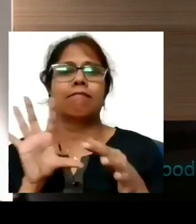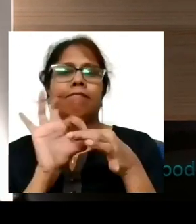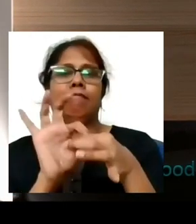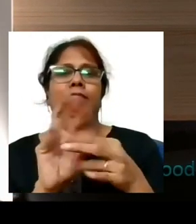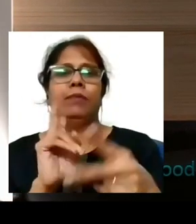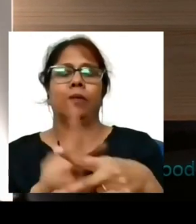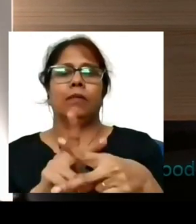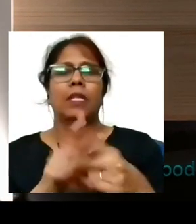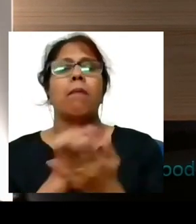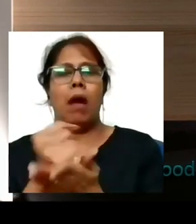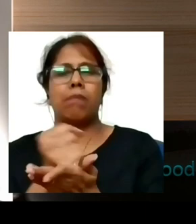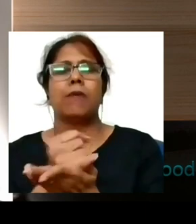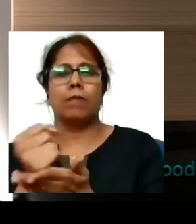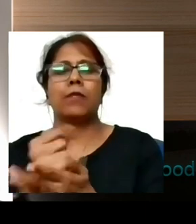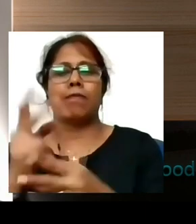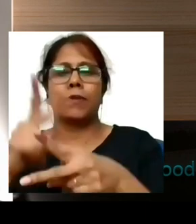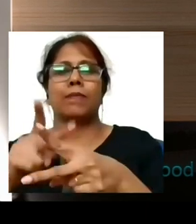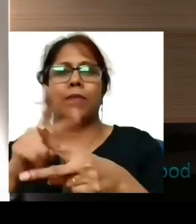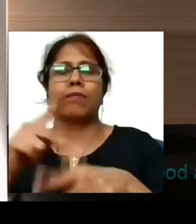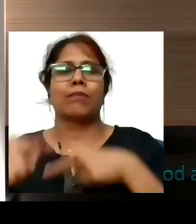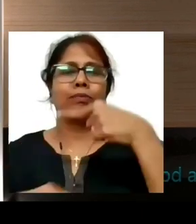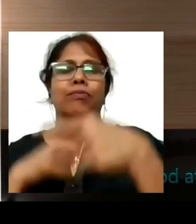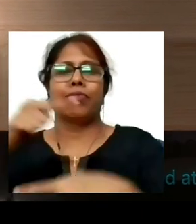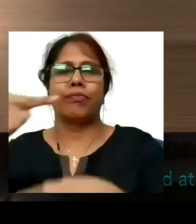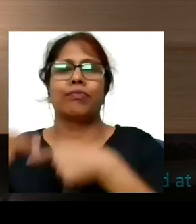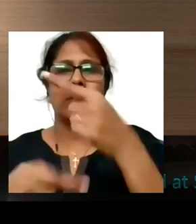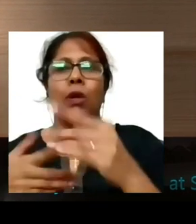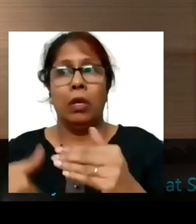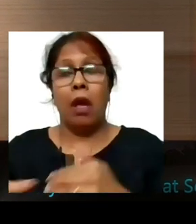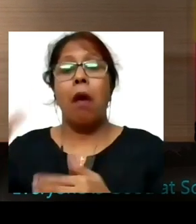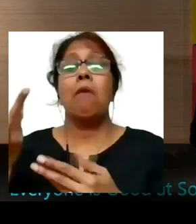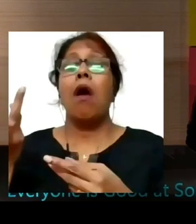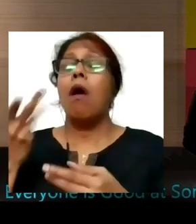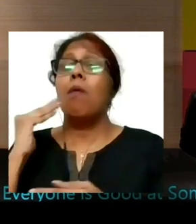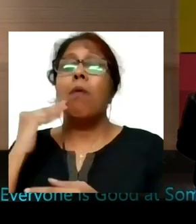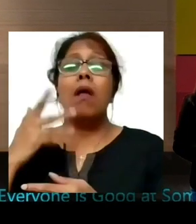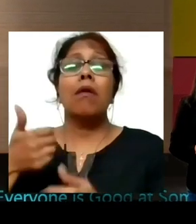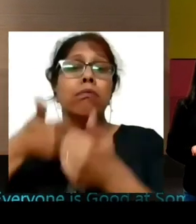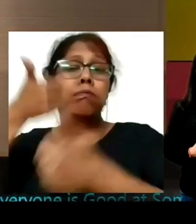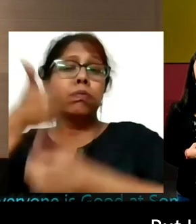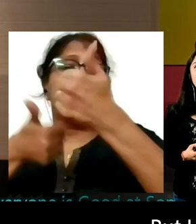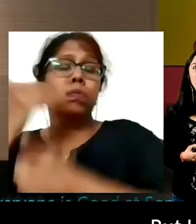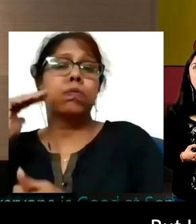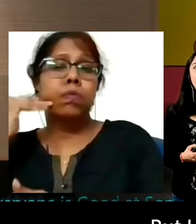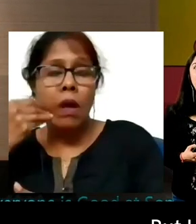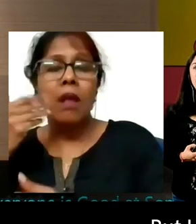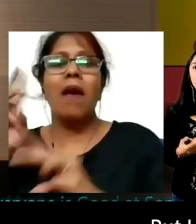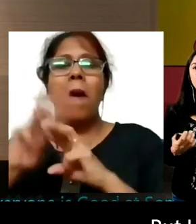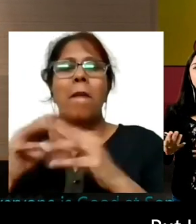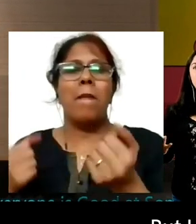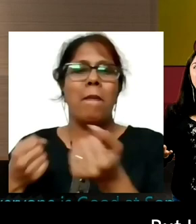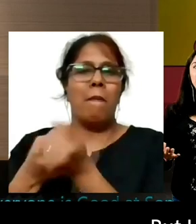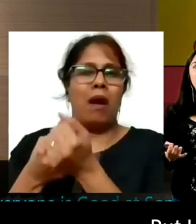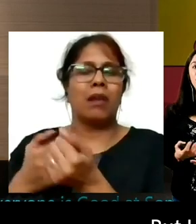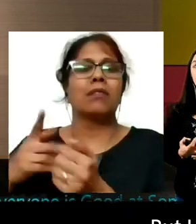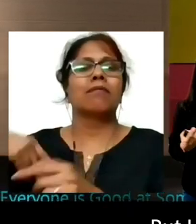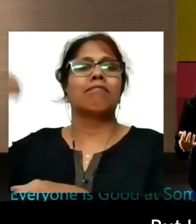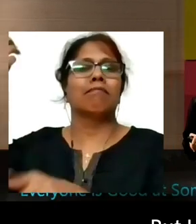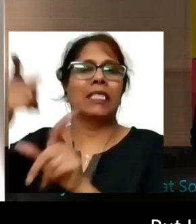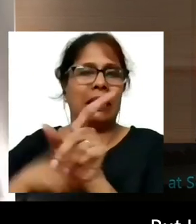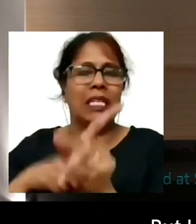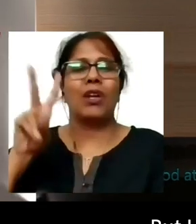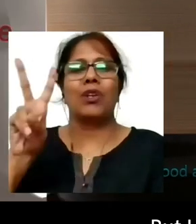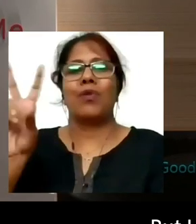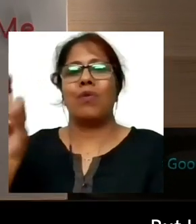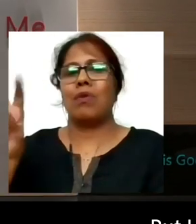We don't have any, I mean, my next tournament is going to be in March 2021, but I want to remain. I want to maintain